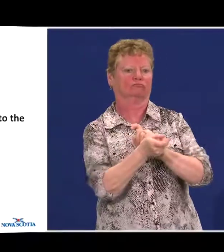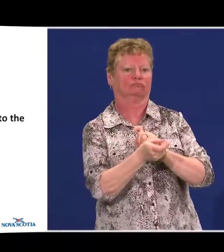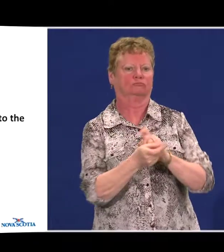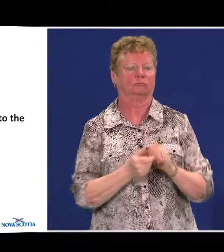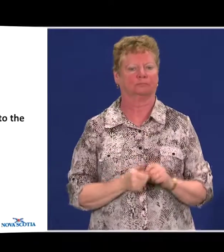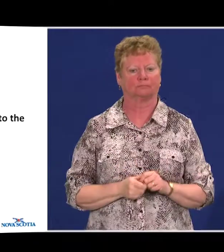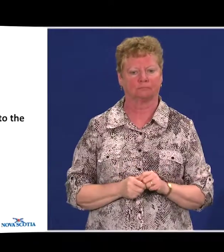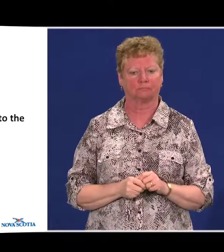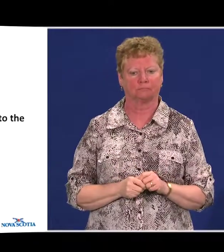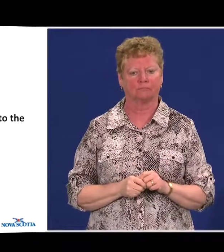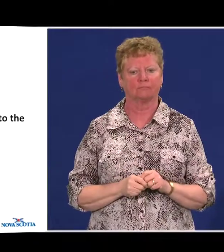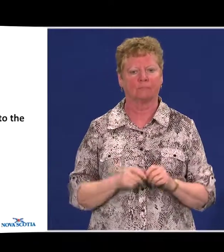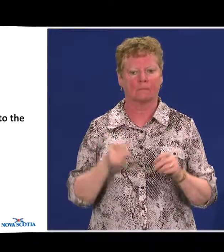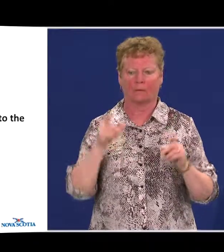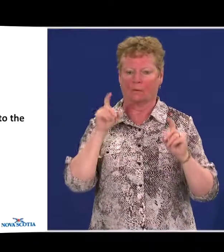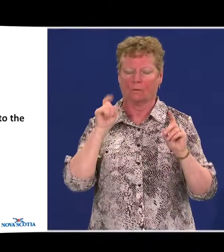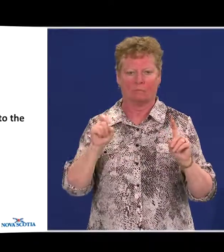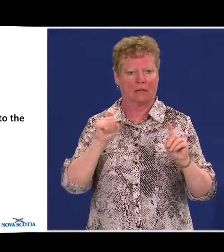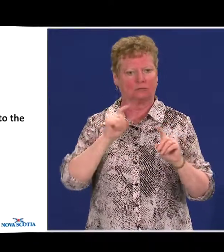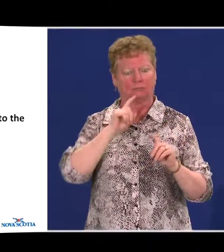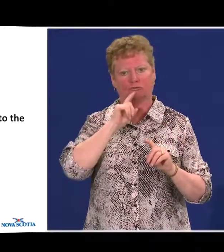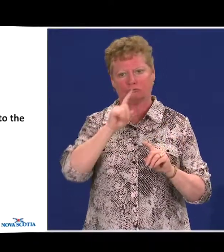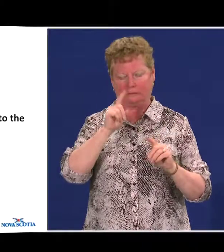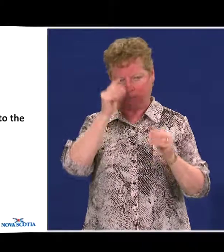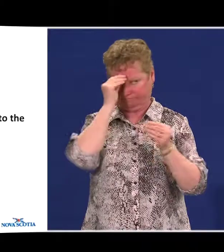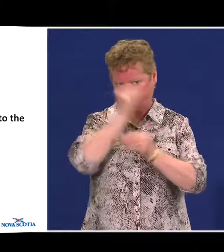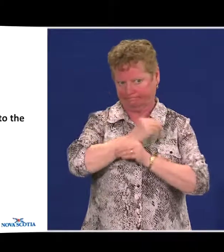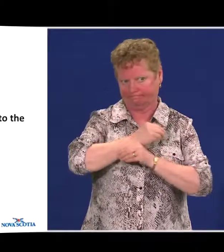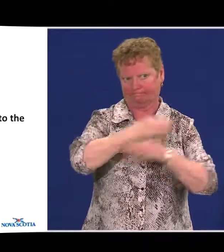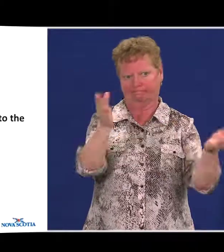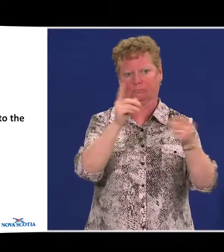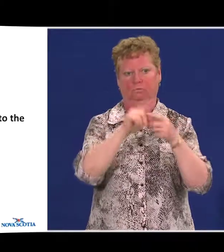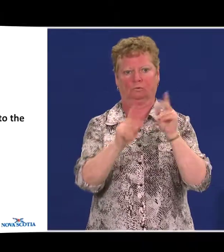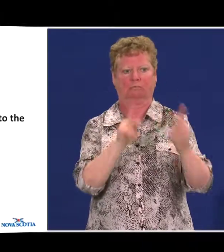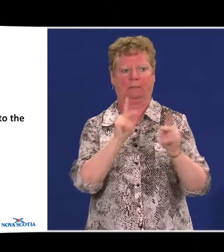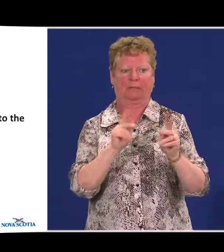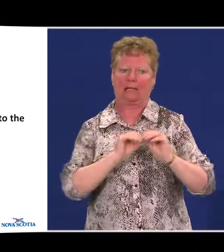All measures must be clearly communicated to the public.